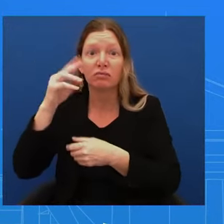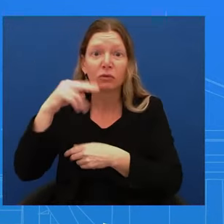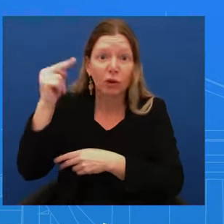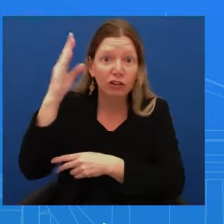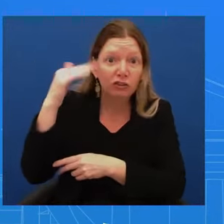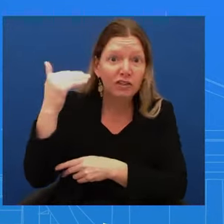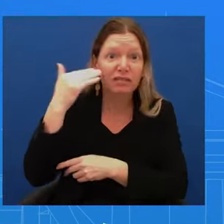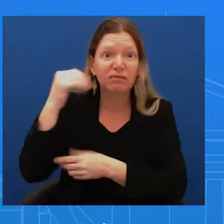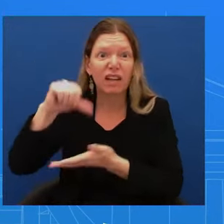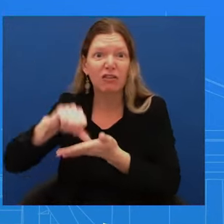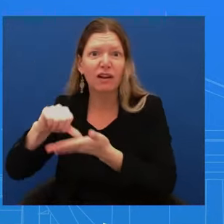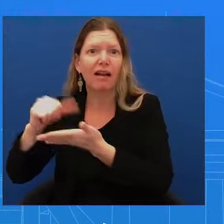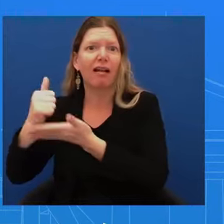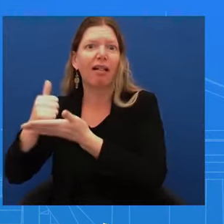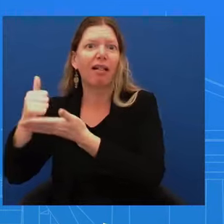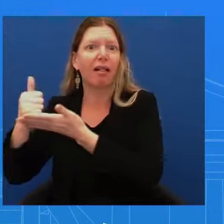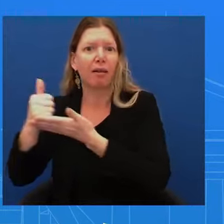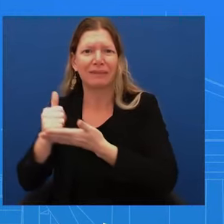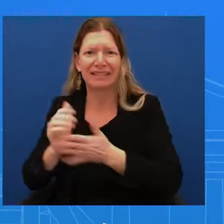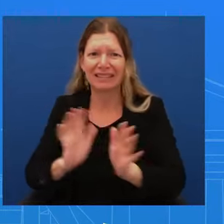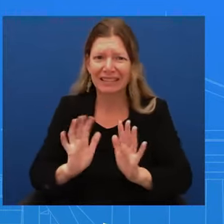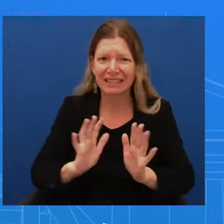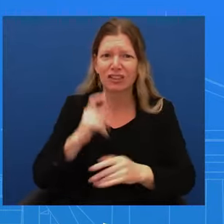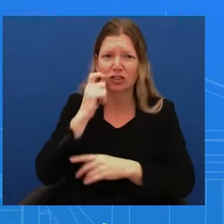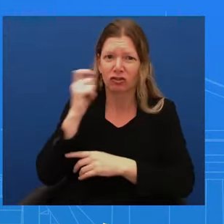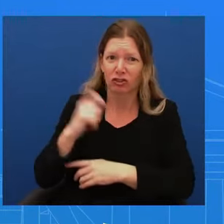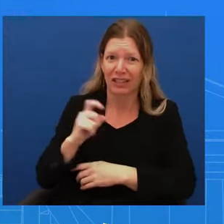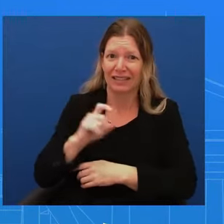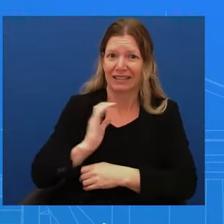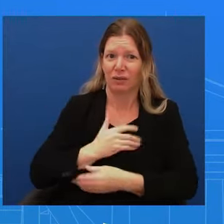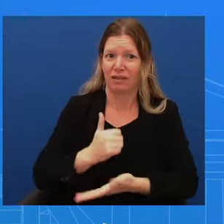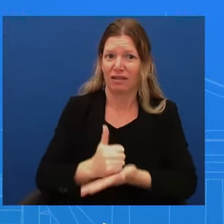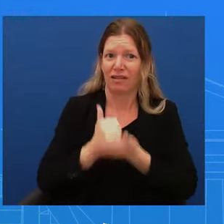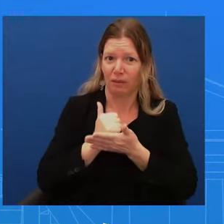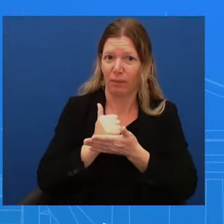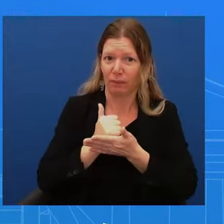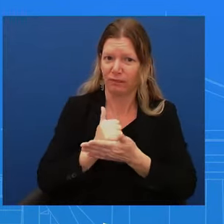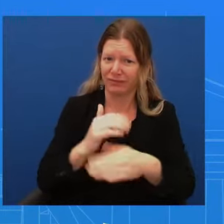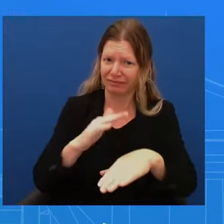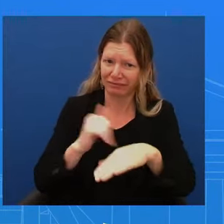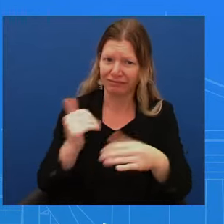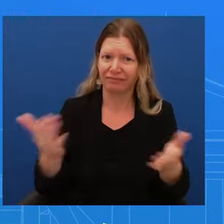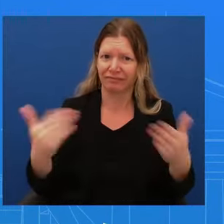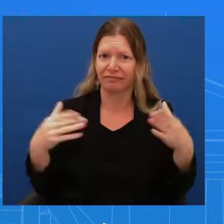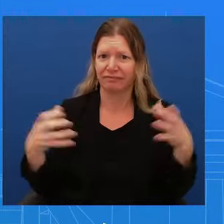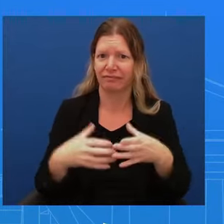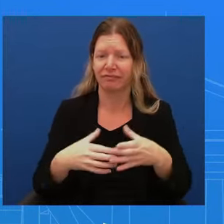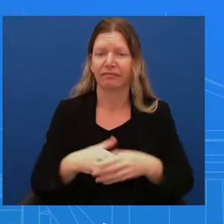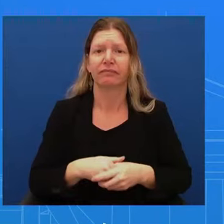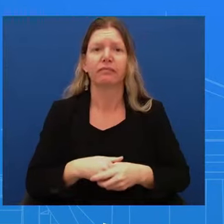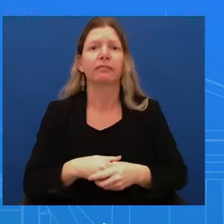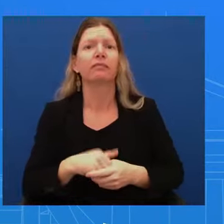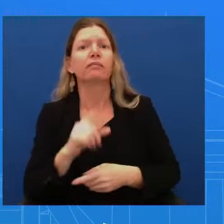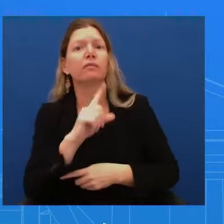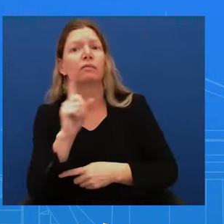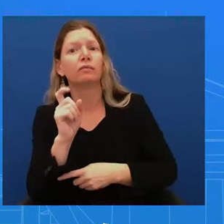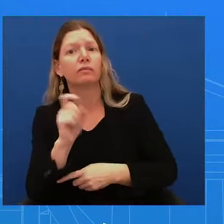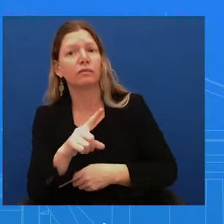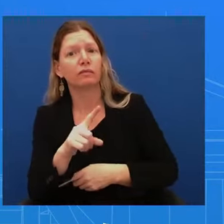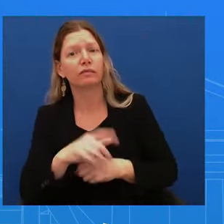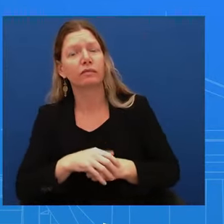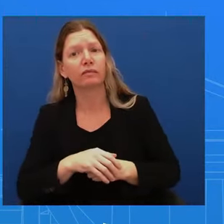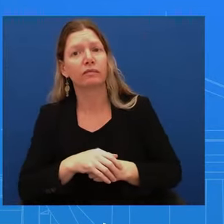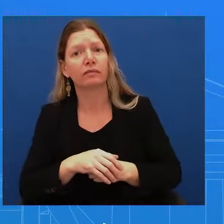Thanks, John, for doing this. On the news of the day, how did President Biden learn of the Defense Secretary's